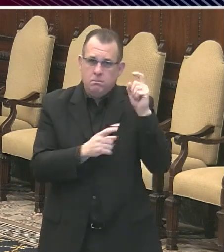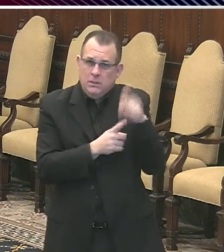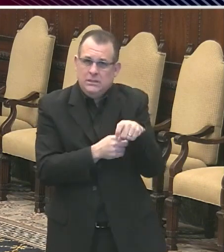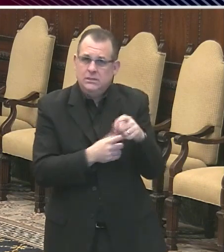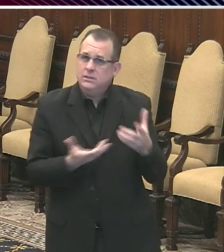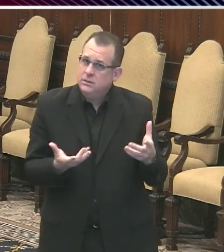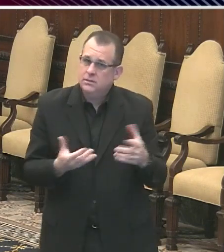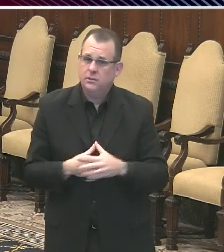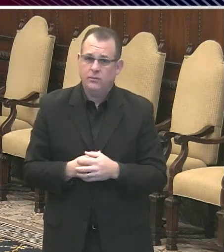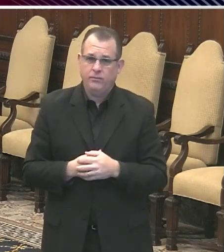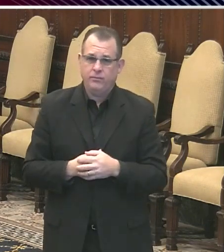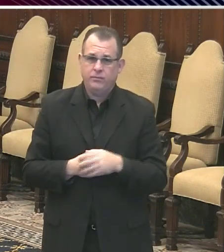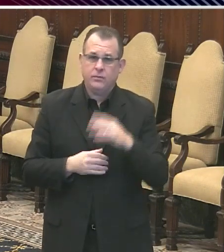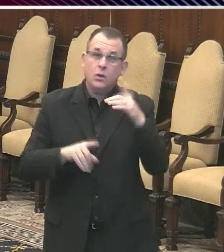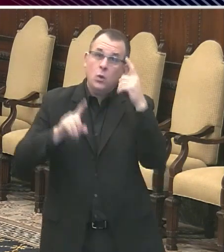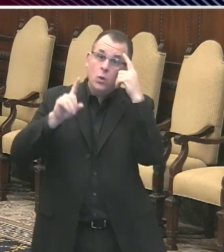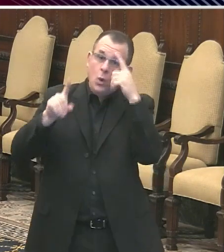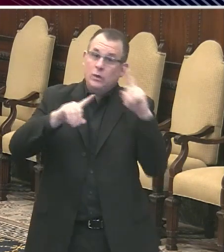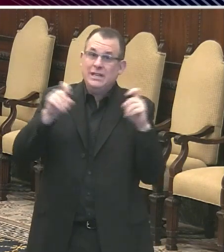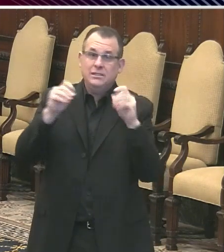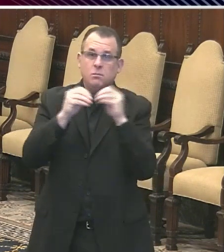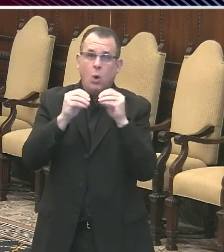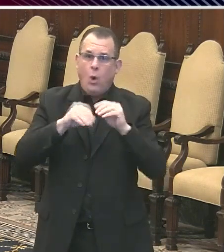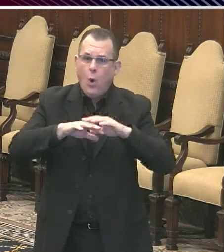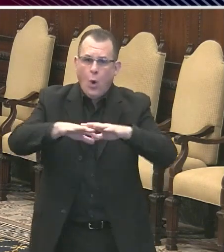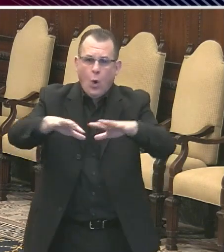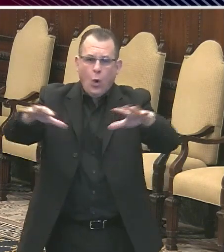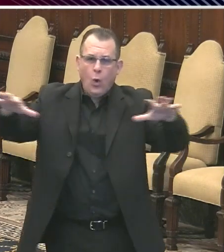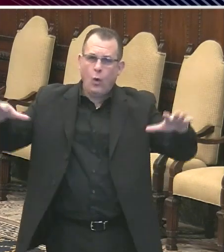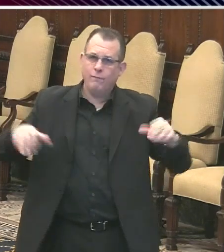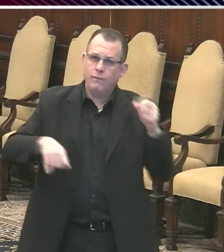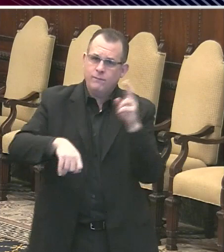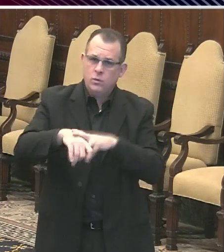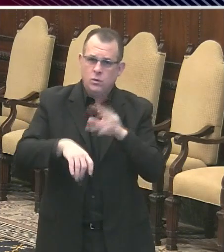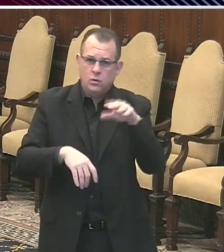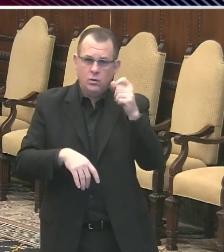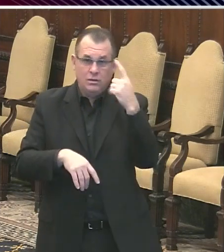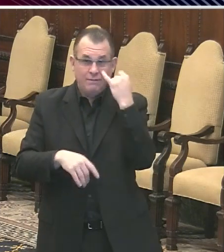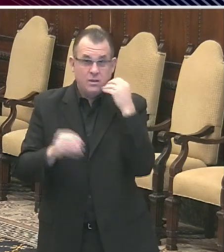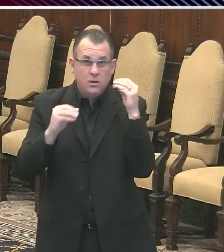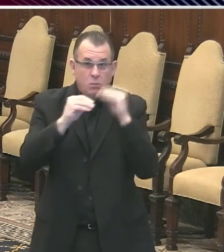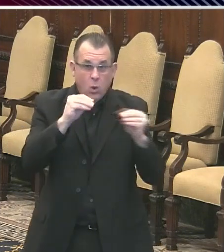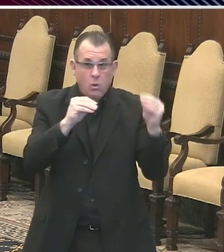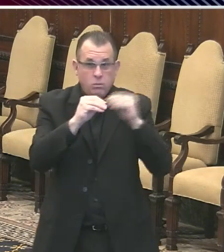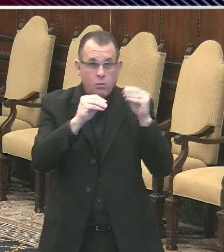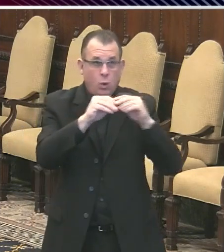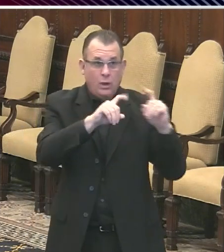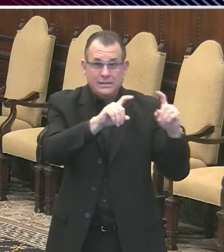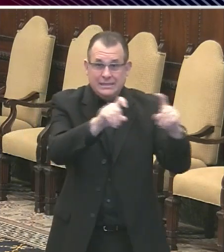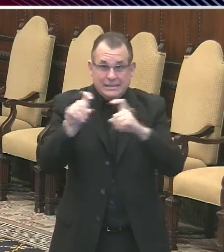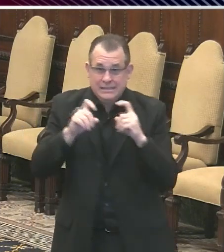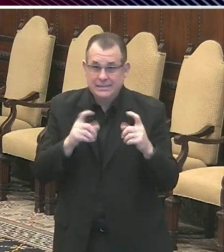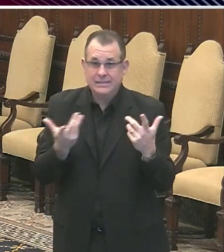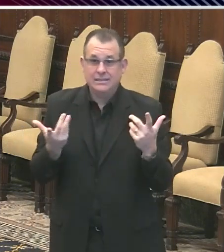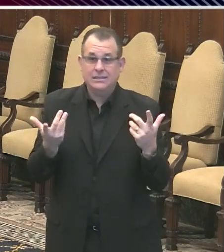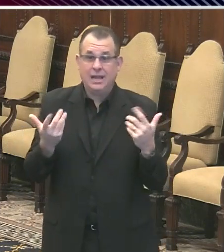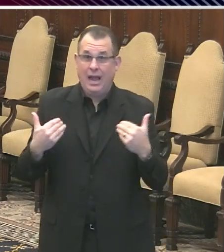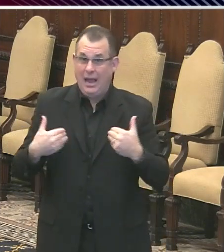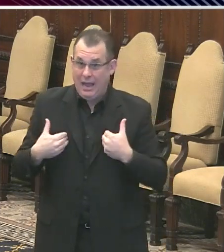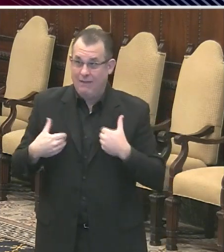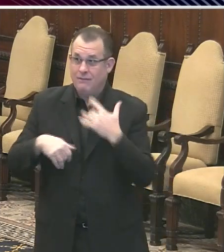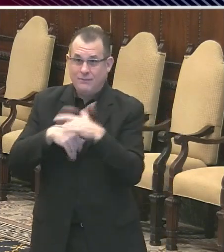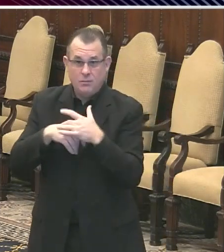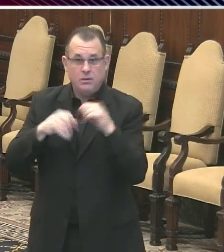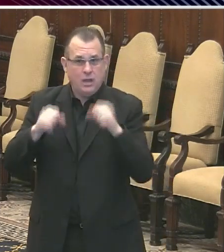expand our testing in the future. And if we expand our testing, we can expand our criteria. But we're not going to be at 1.5